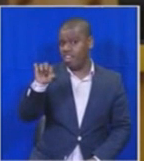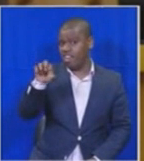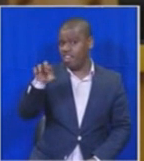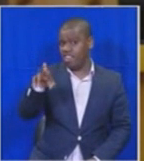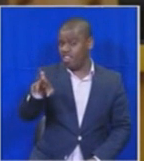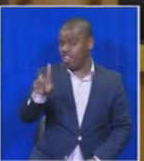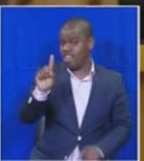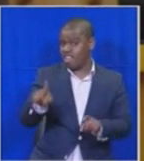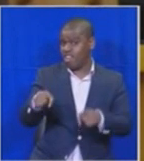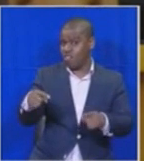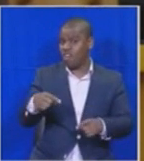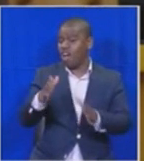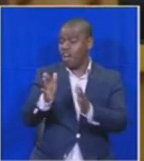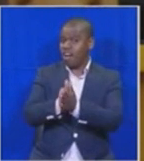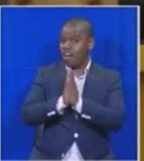ask me to resign.